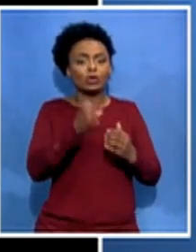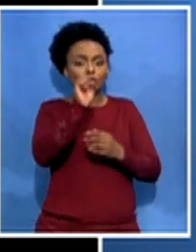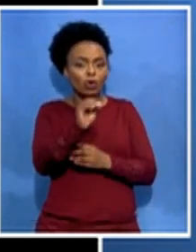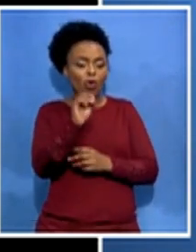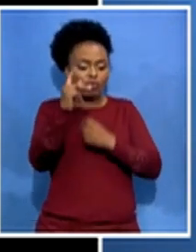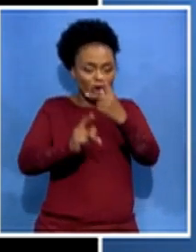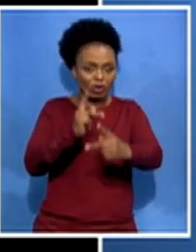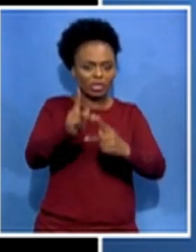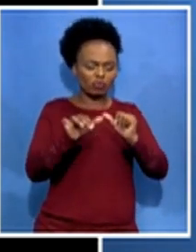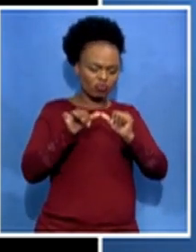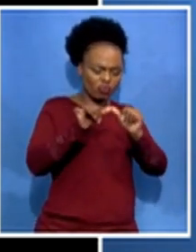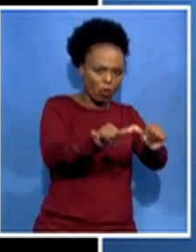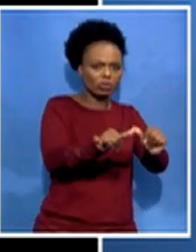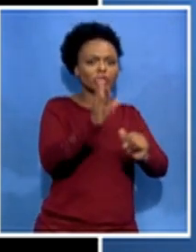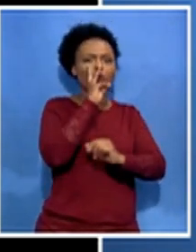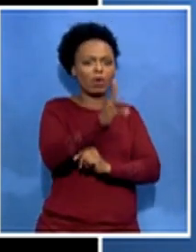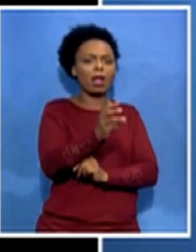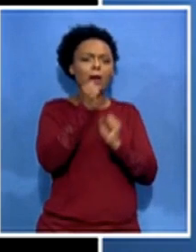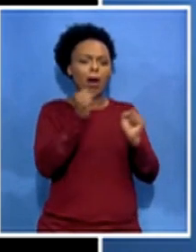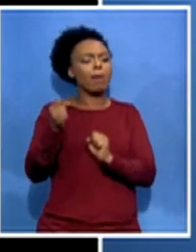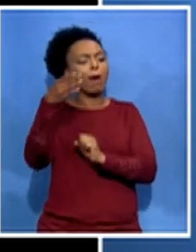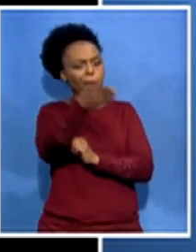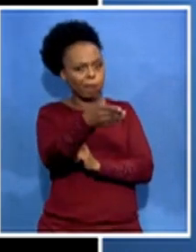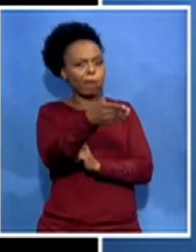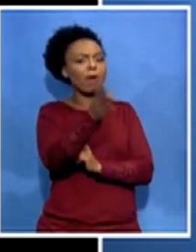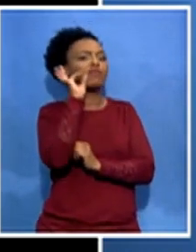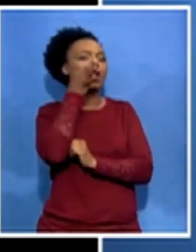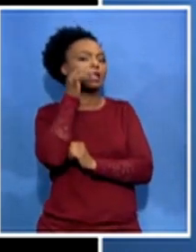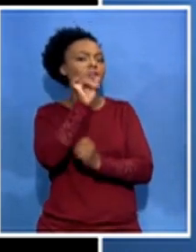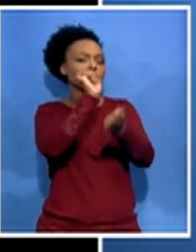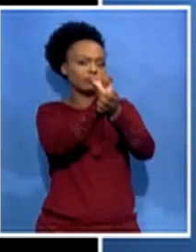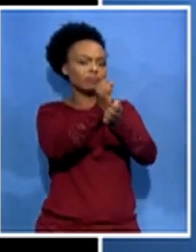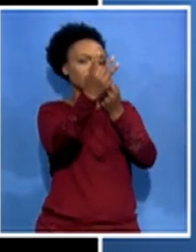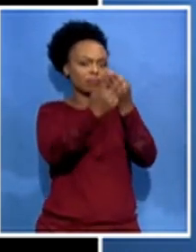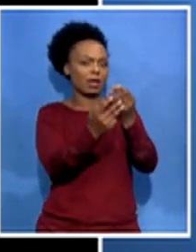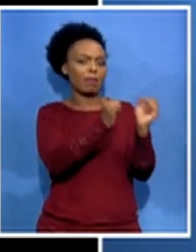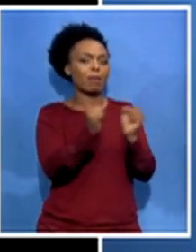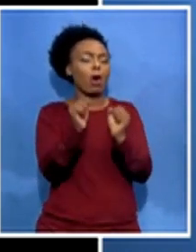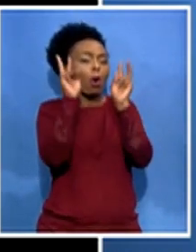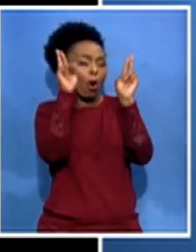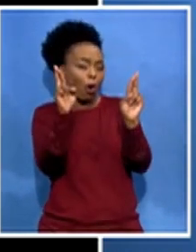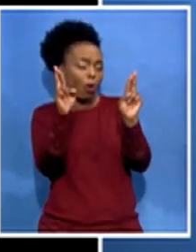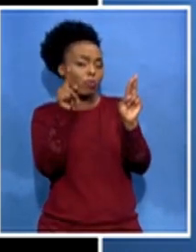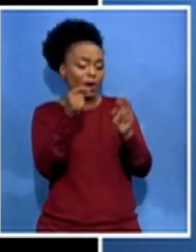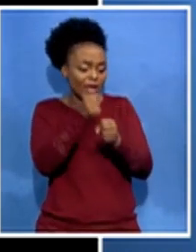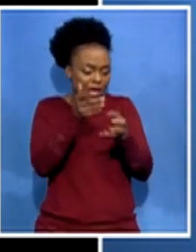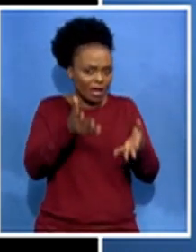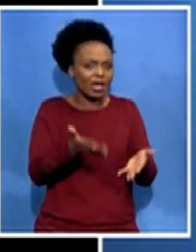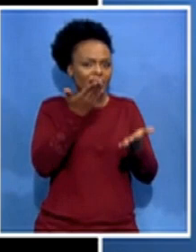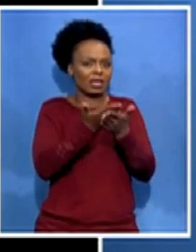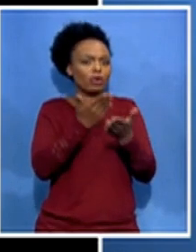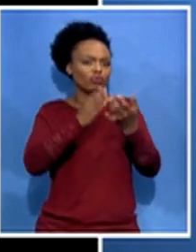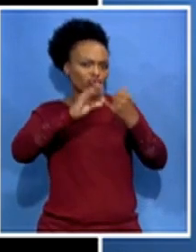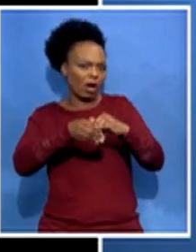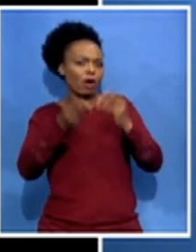there's hope that the matter will be attended to this year you know the issue of uh covet 19 last